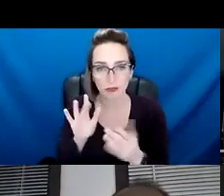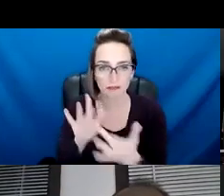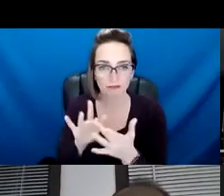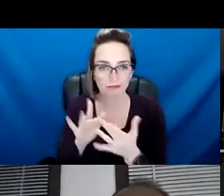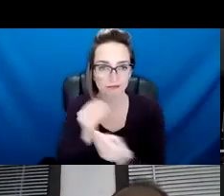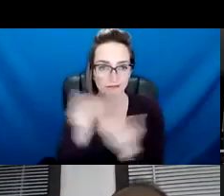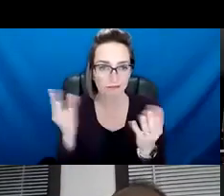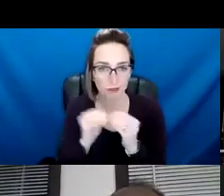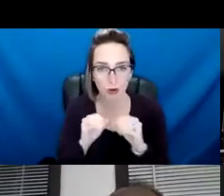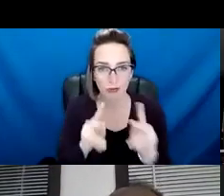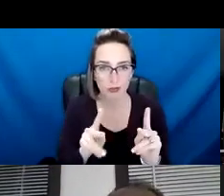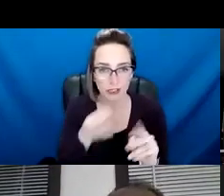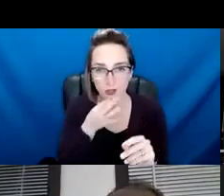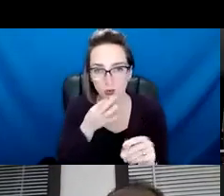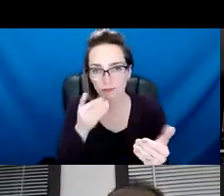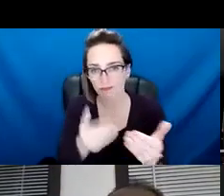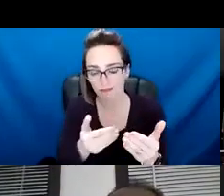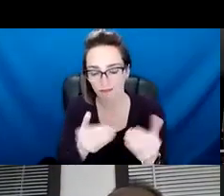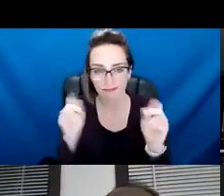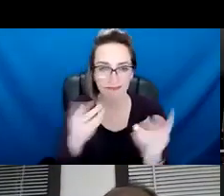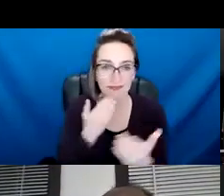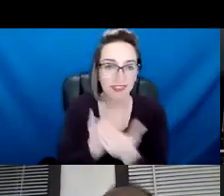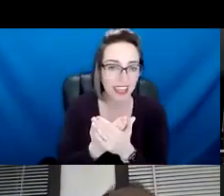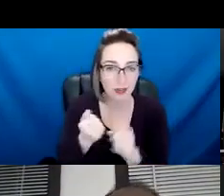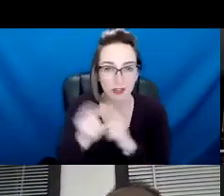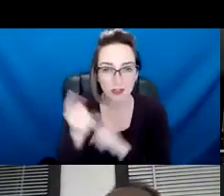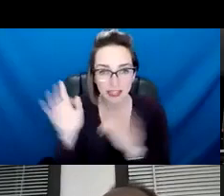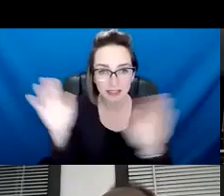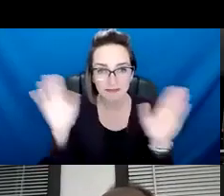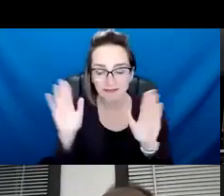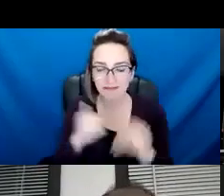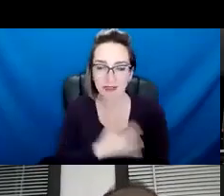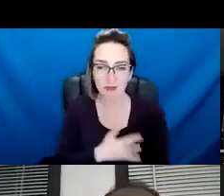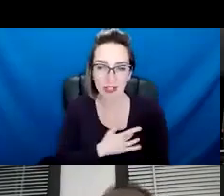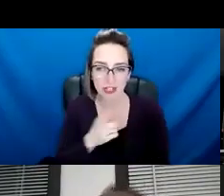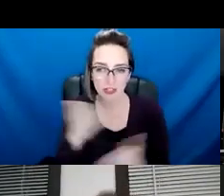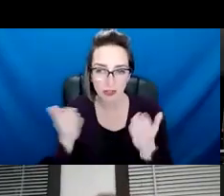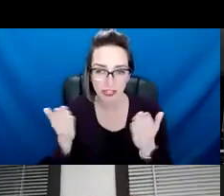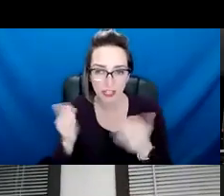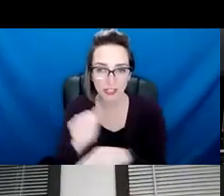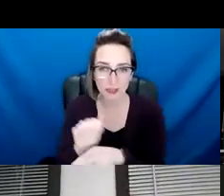opportunities to engage soon. So thank you, everyone. Really appreciate you all being here tonight.